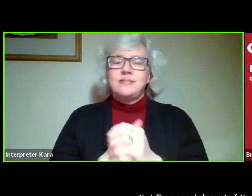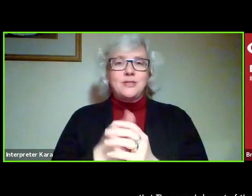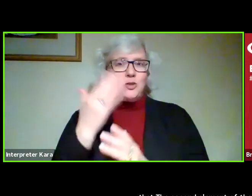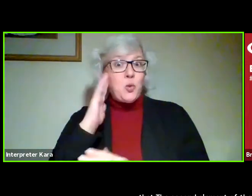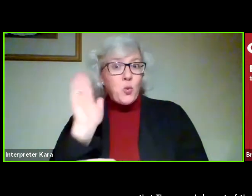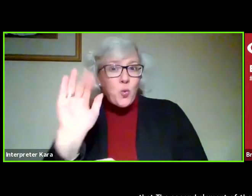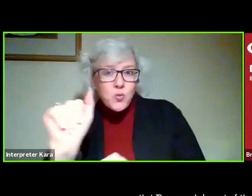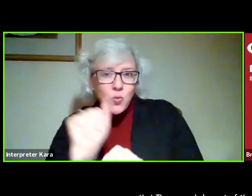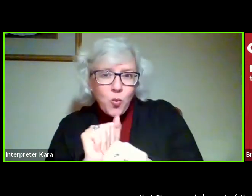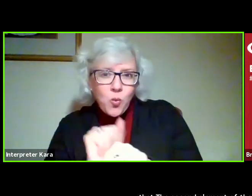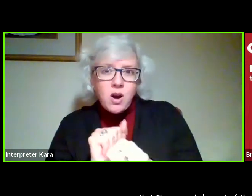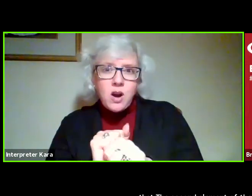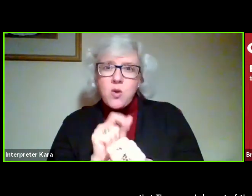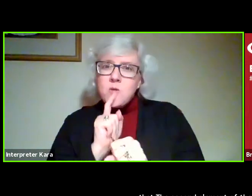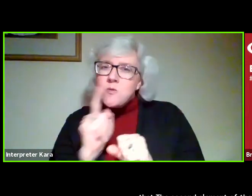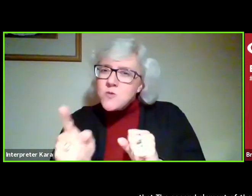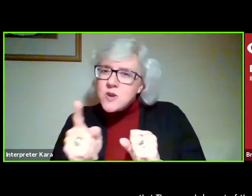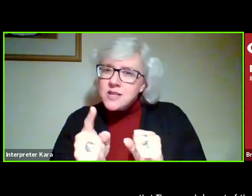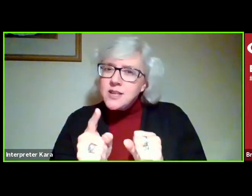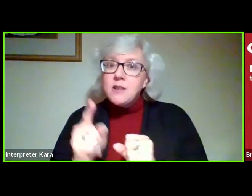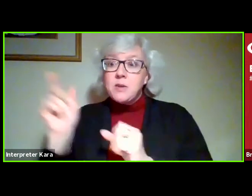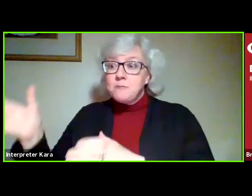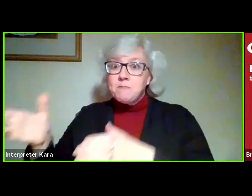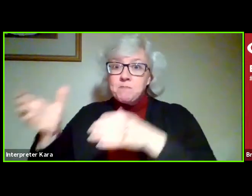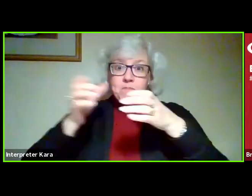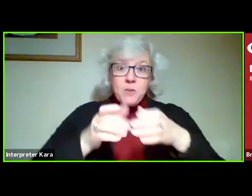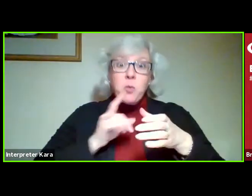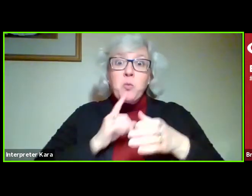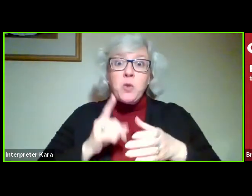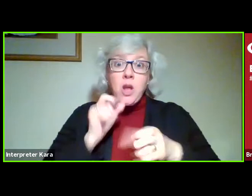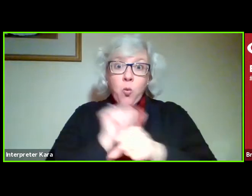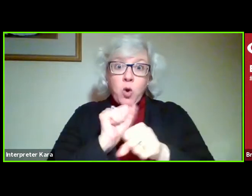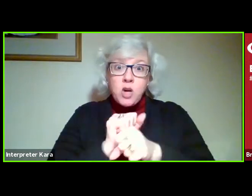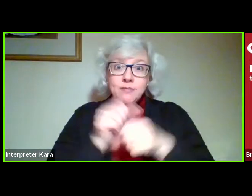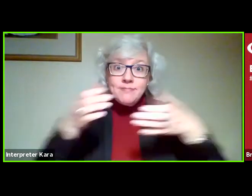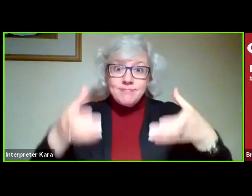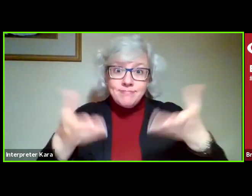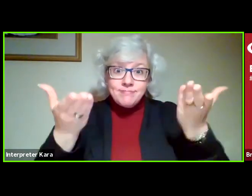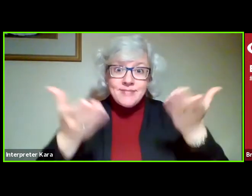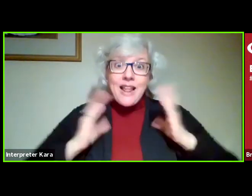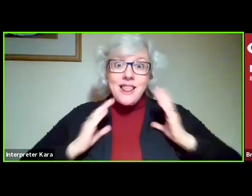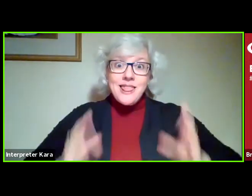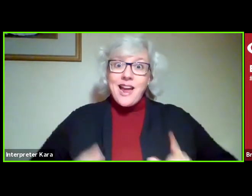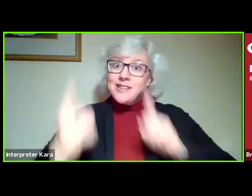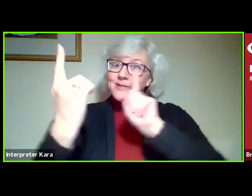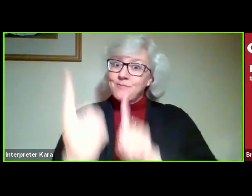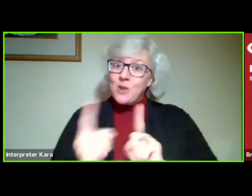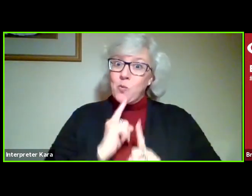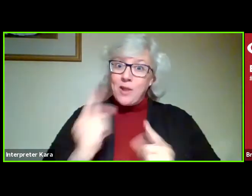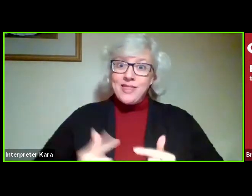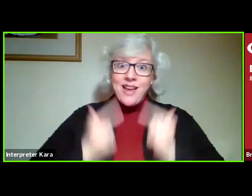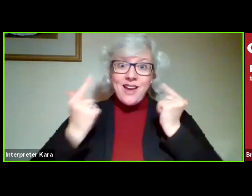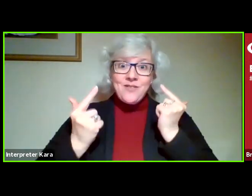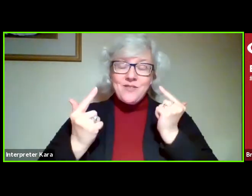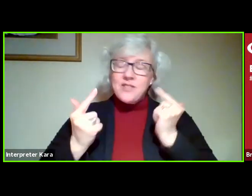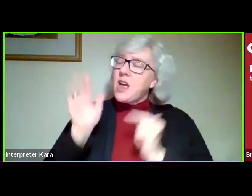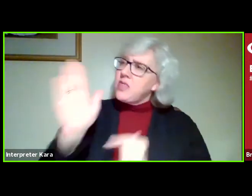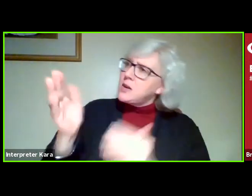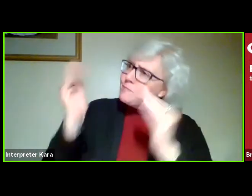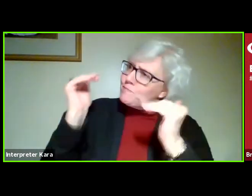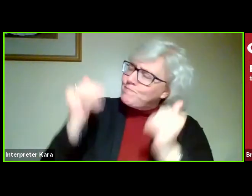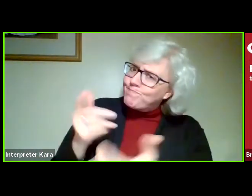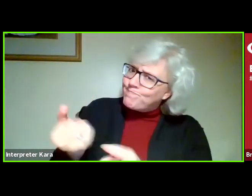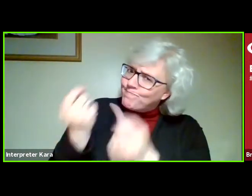work, you've really put practical work together and worked with clients to better understand what their expectations were and designed